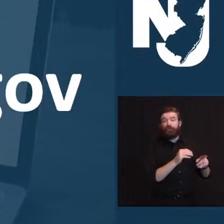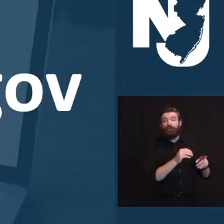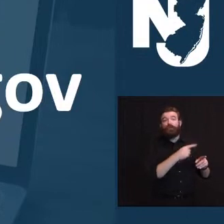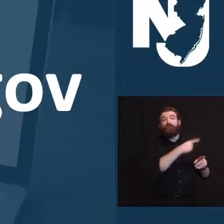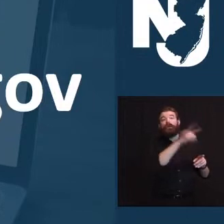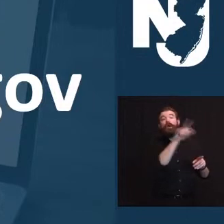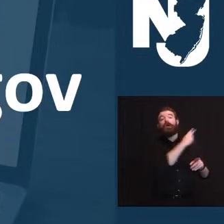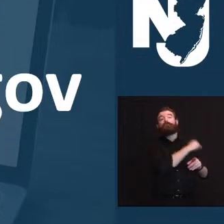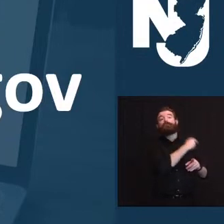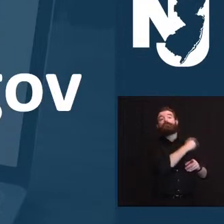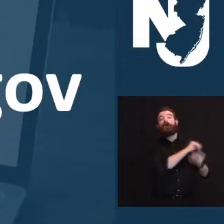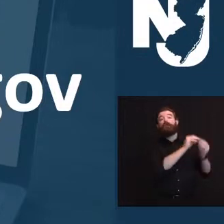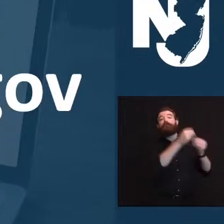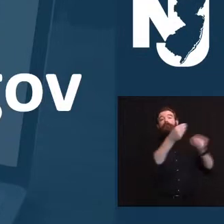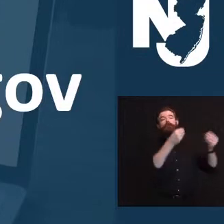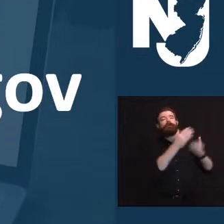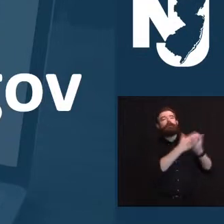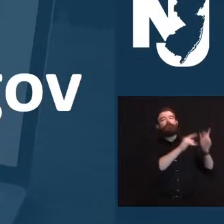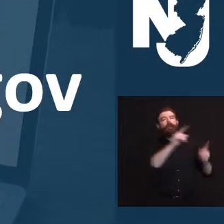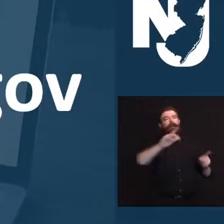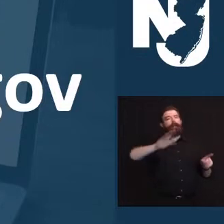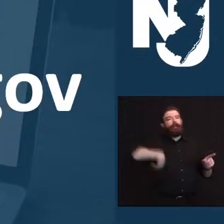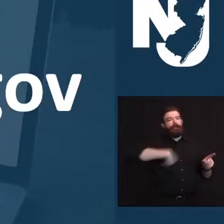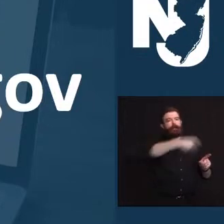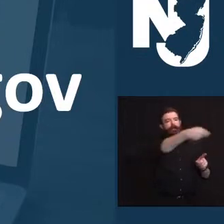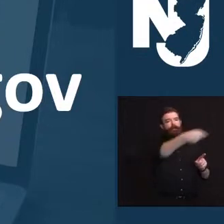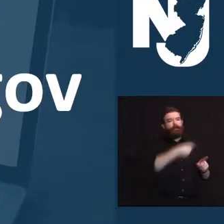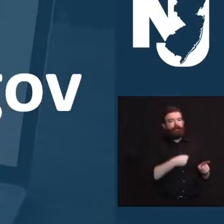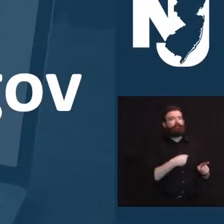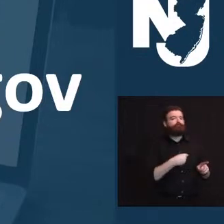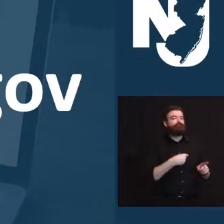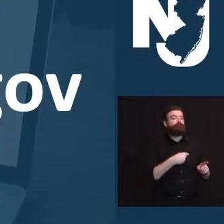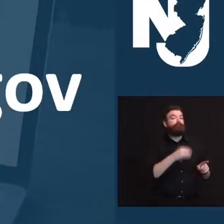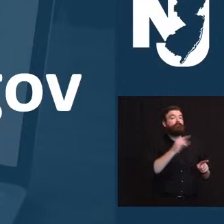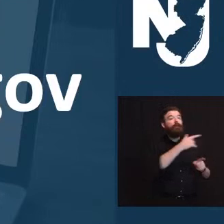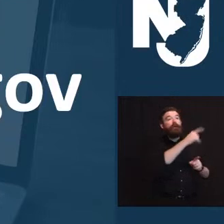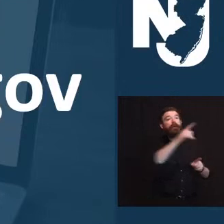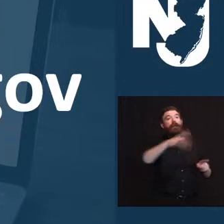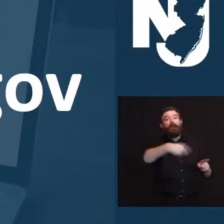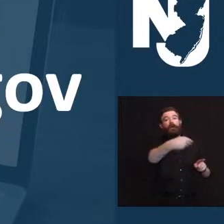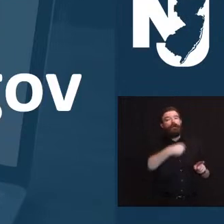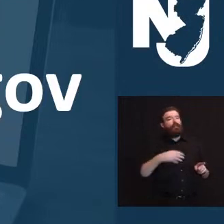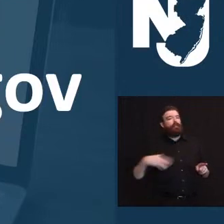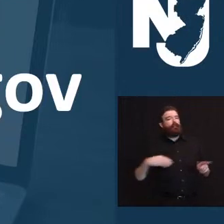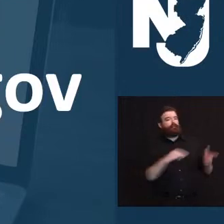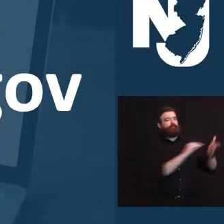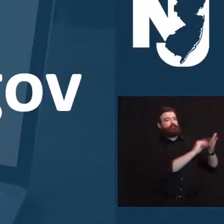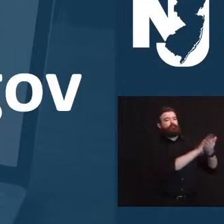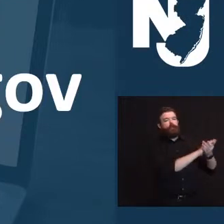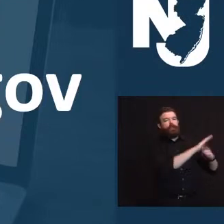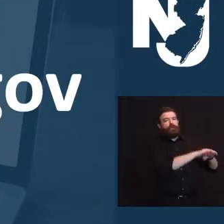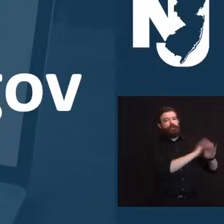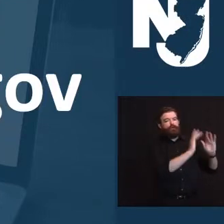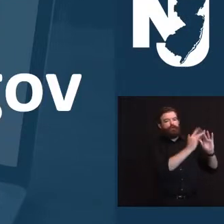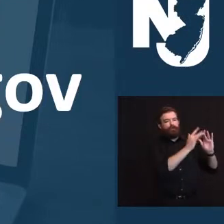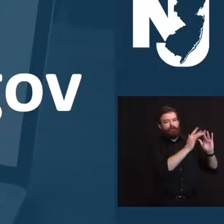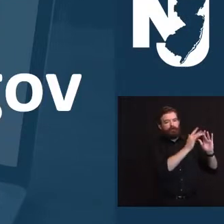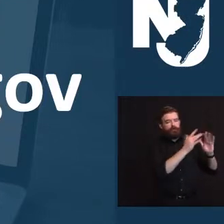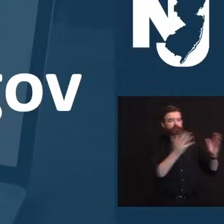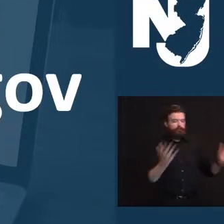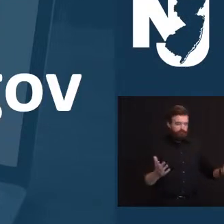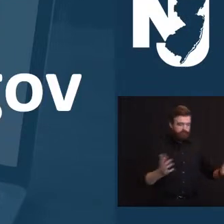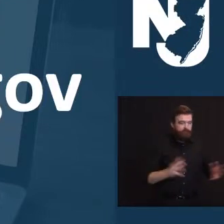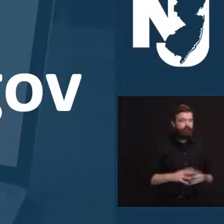not be currently reflective on the online dashboard. Some of the hospital numbers have moderated a bit over the past several